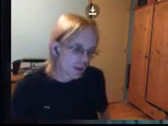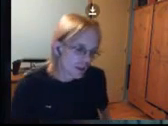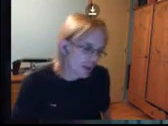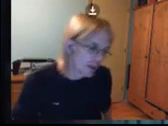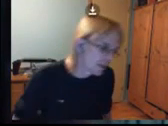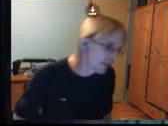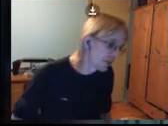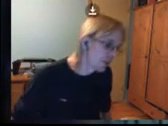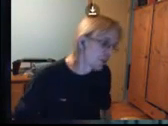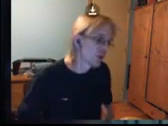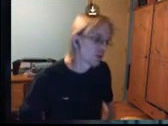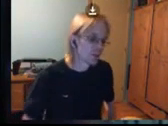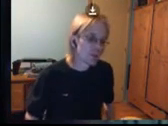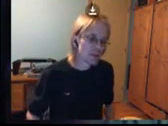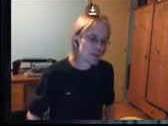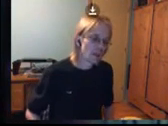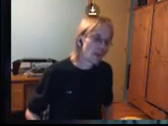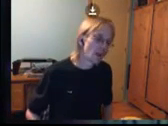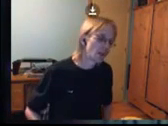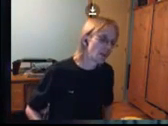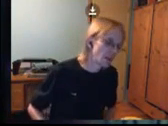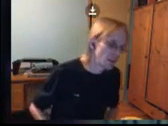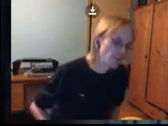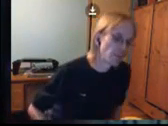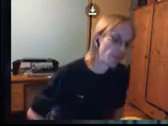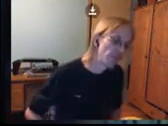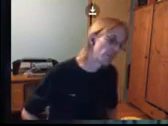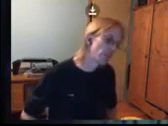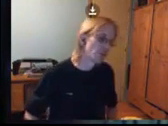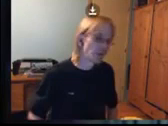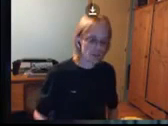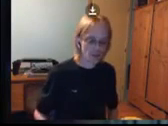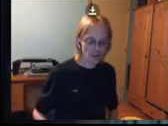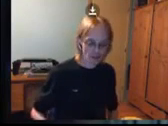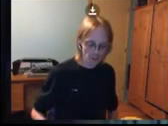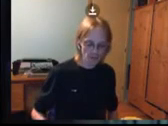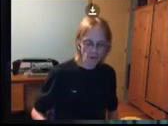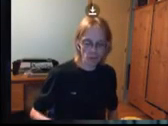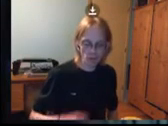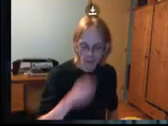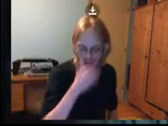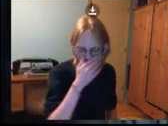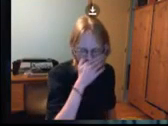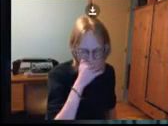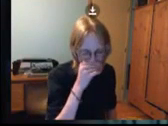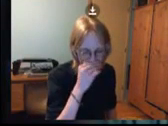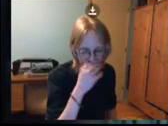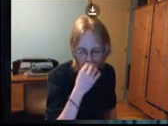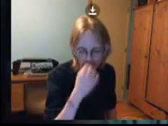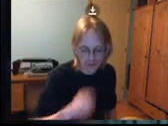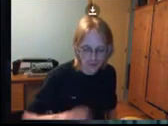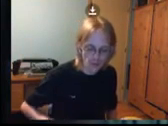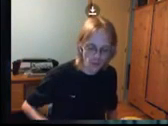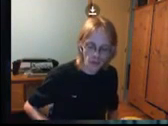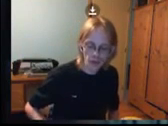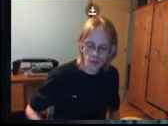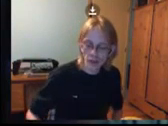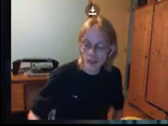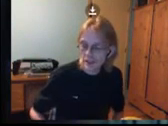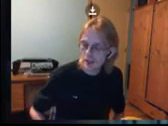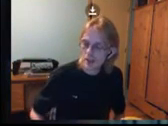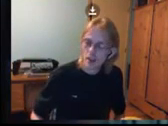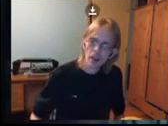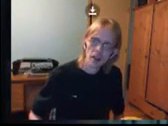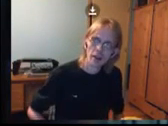the way that the gauntlet is basically like some of the features that's being developed with the new Windows